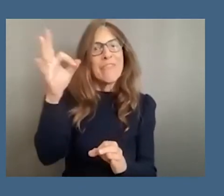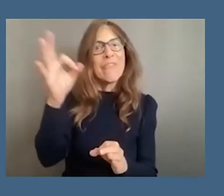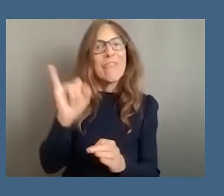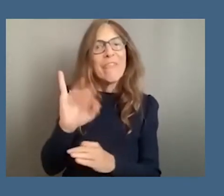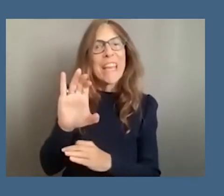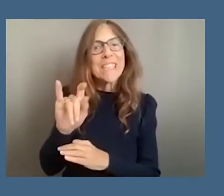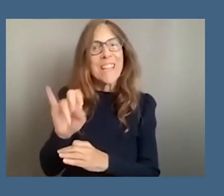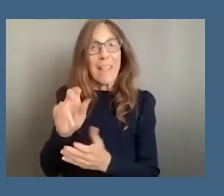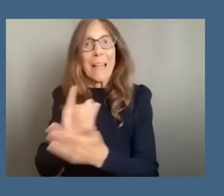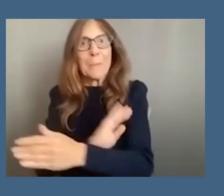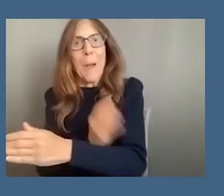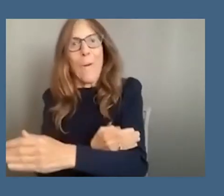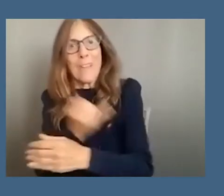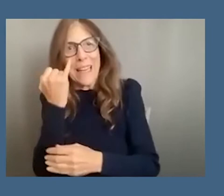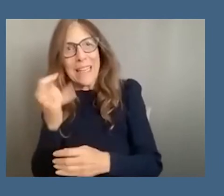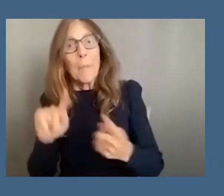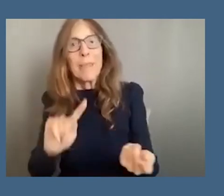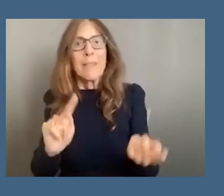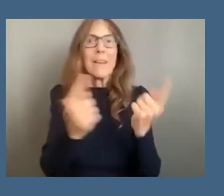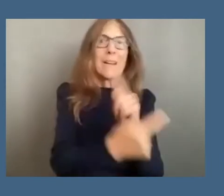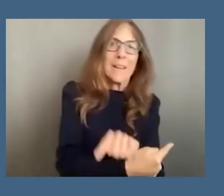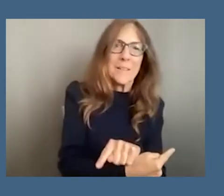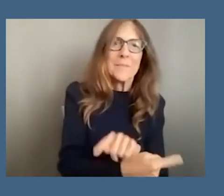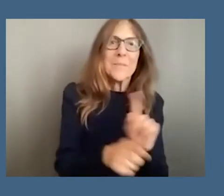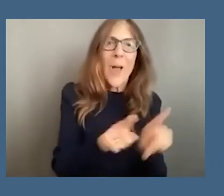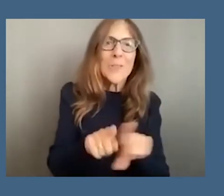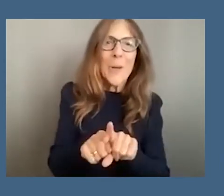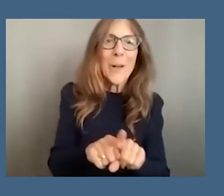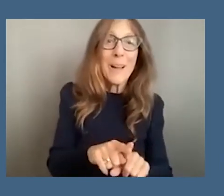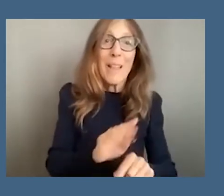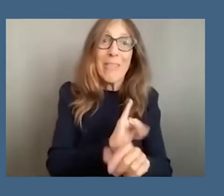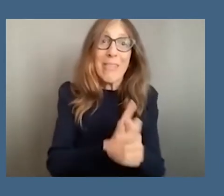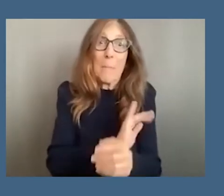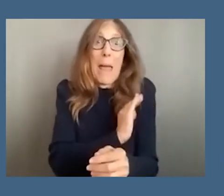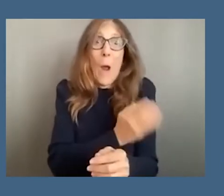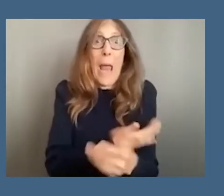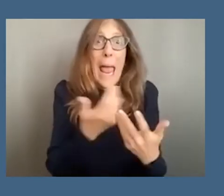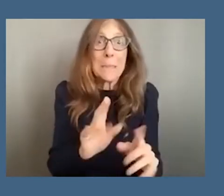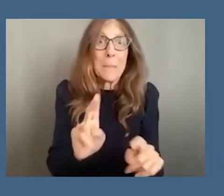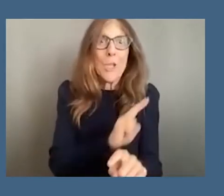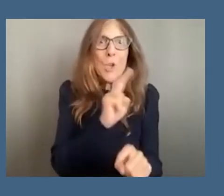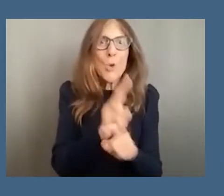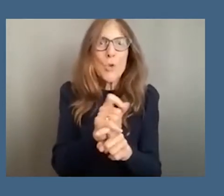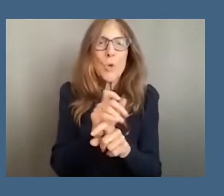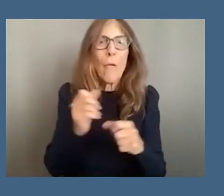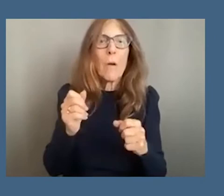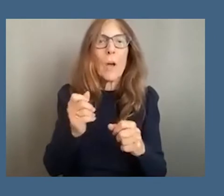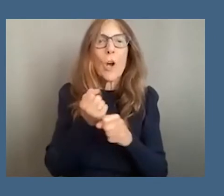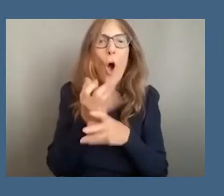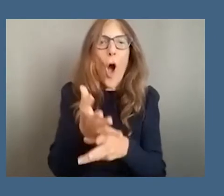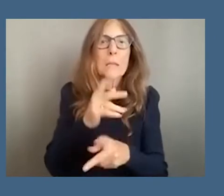on the flip you know um that power has been used to consolidate power to intimidate to manipulate